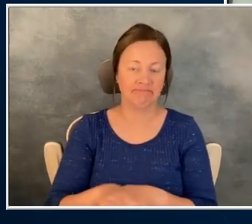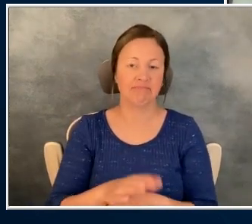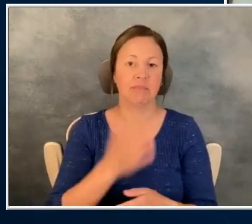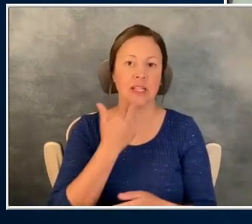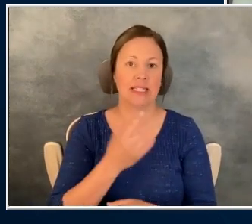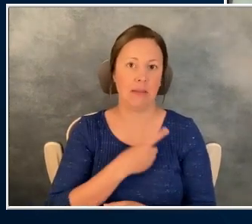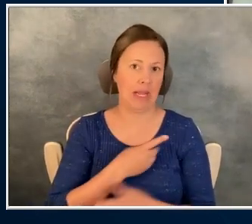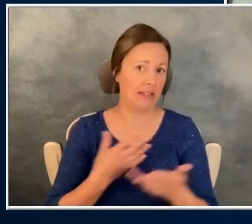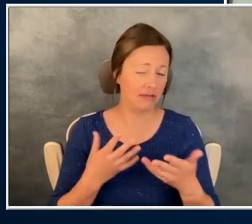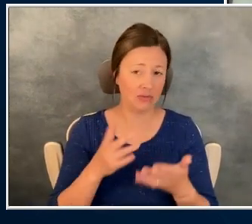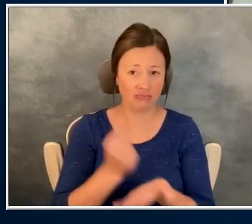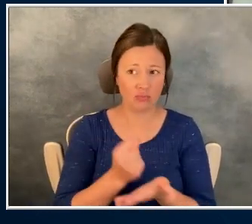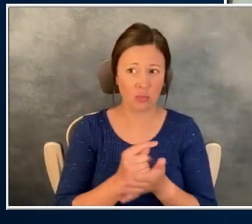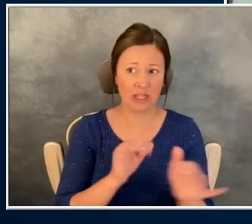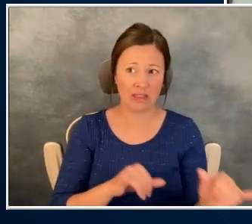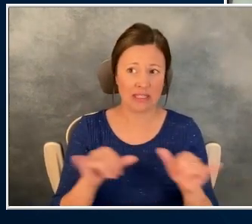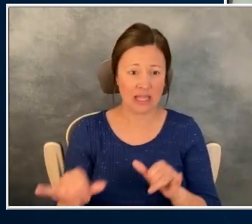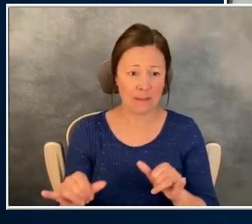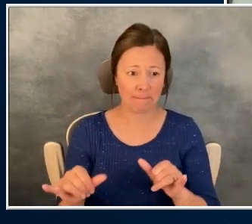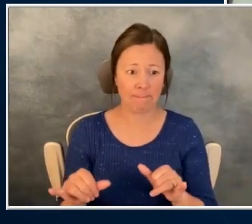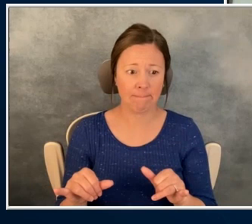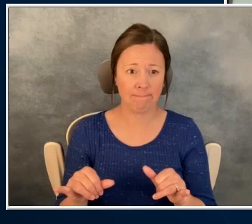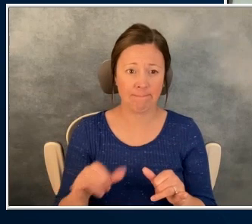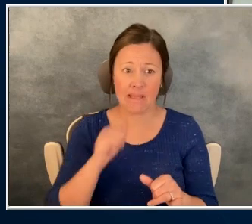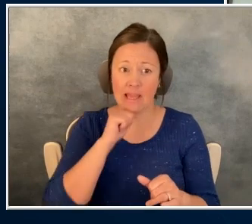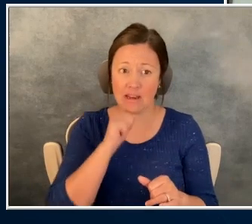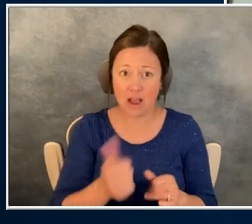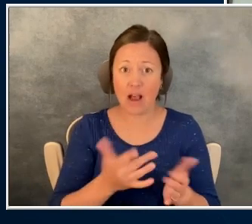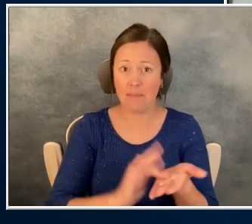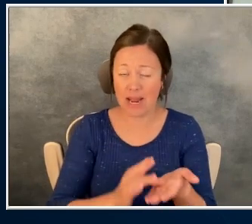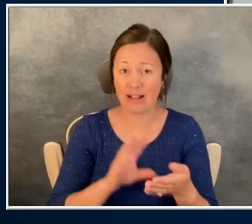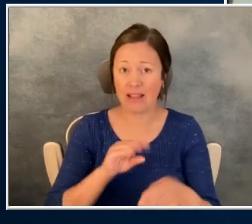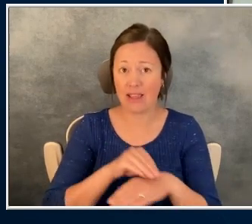the same way you would treat non-medically induced diabetes.